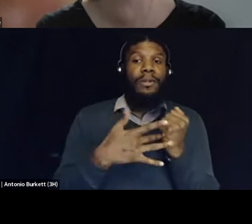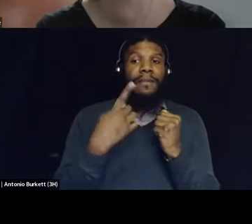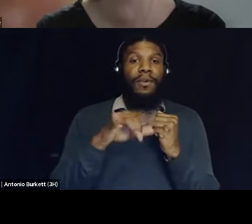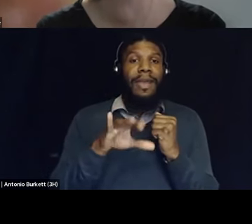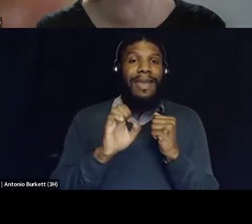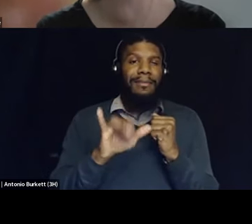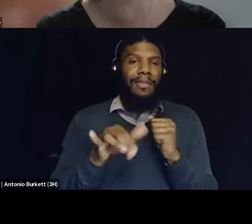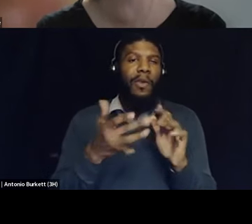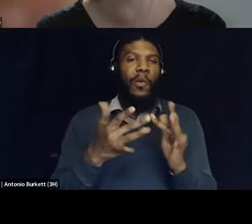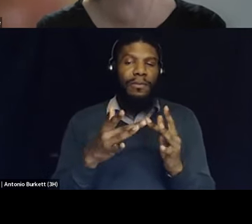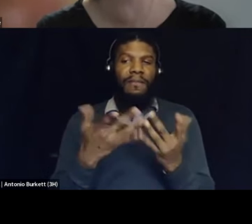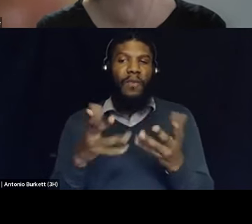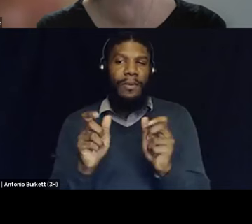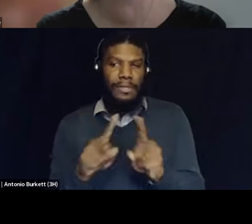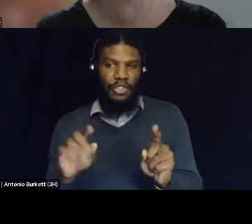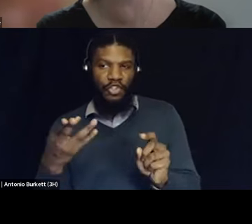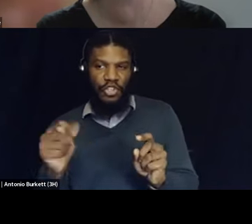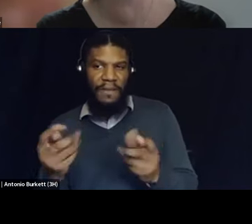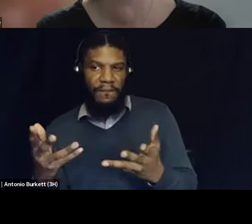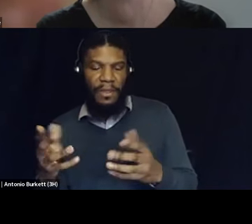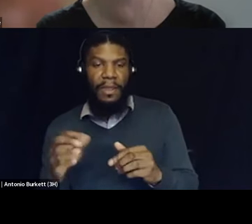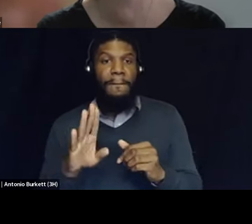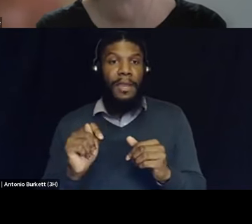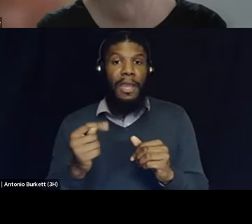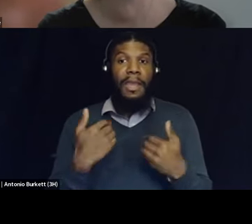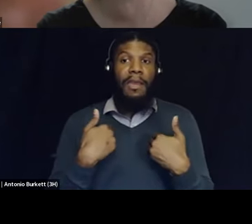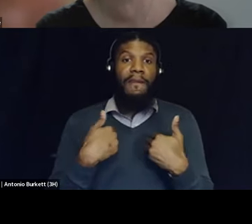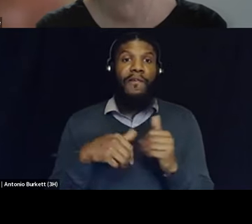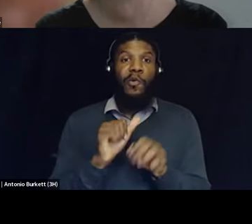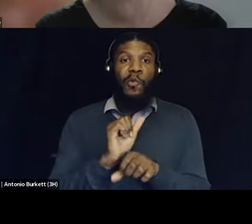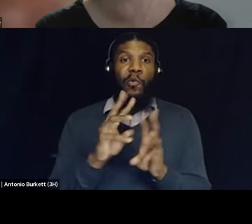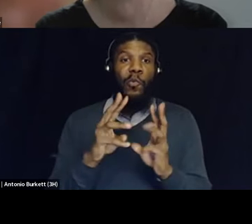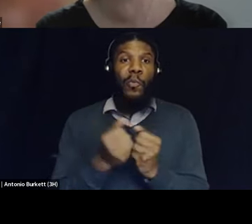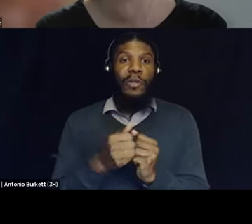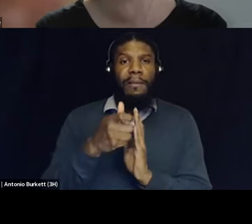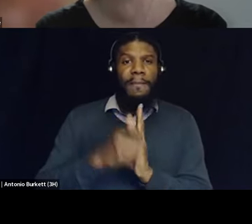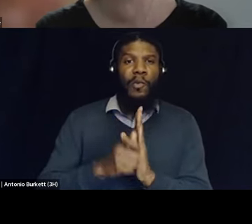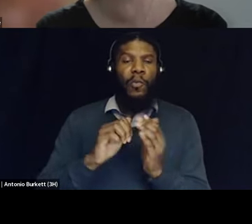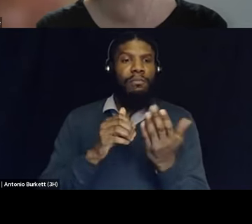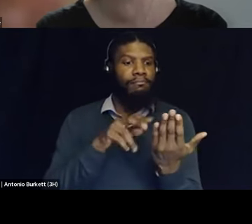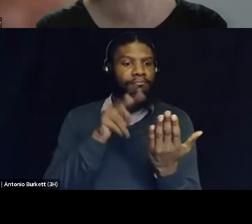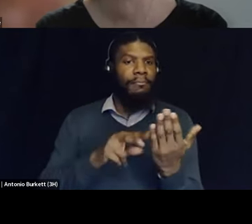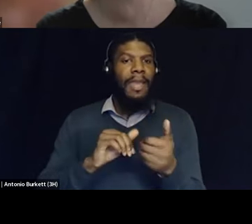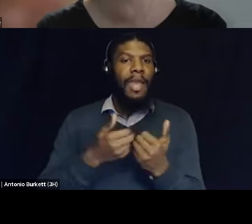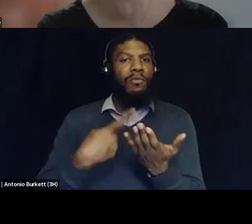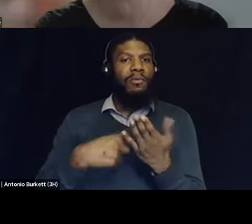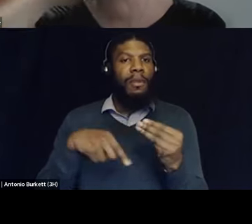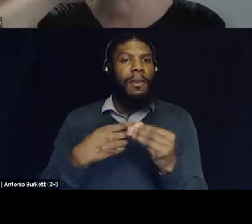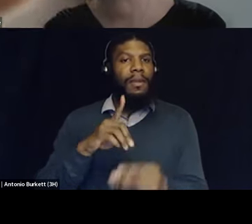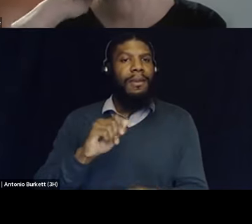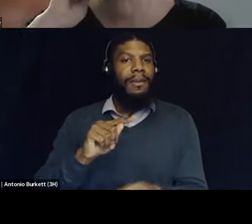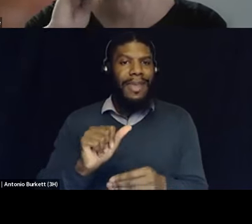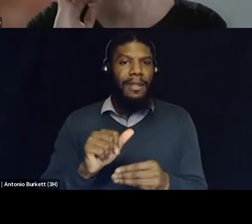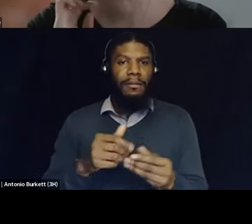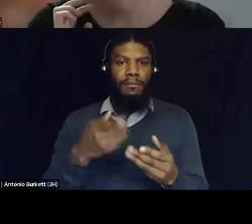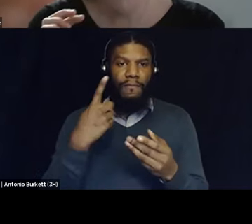it in the chat we also have like just a workshop manual right of like how to talk about data to our community like what is data how does it